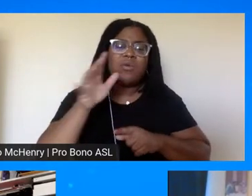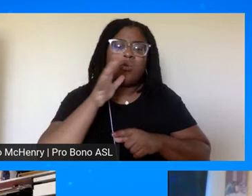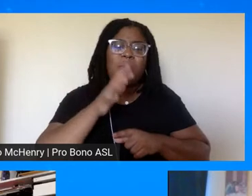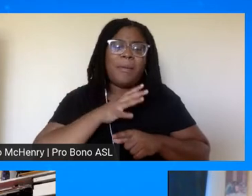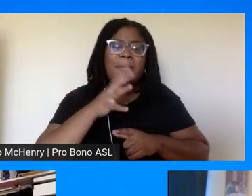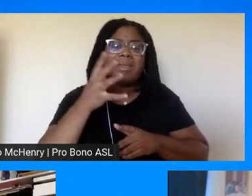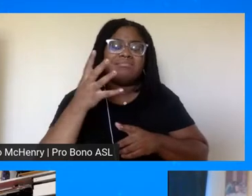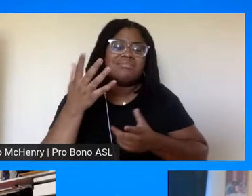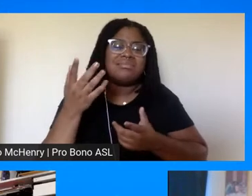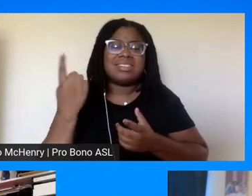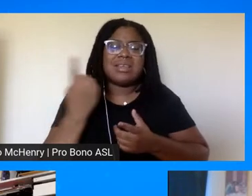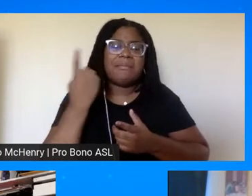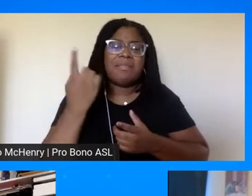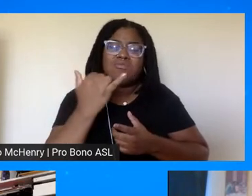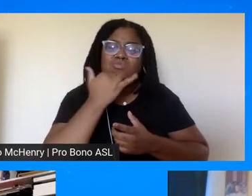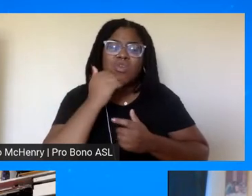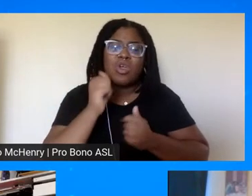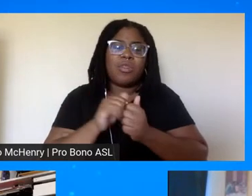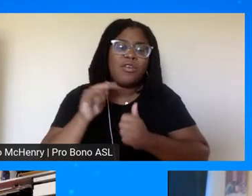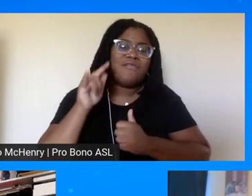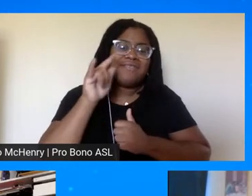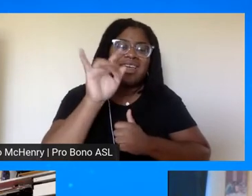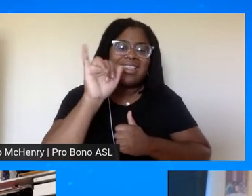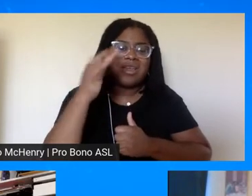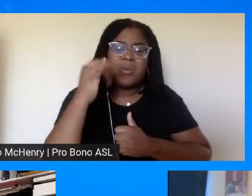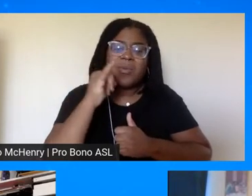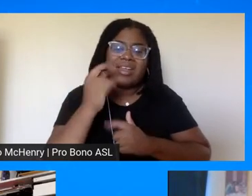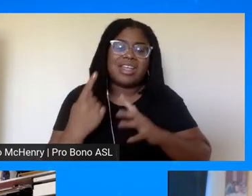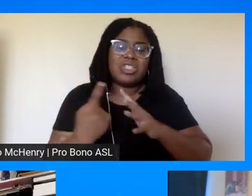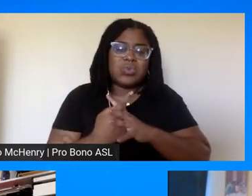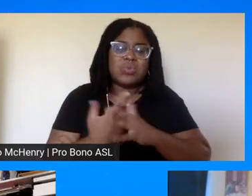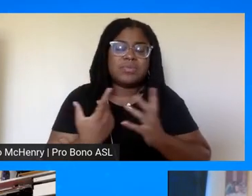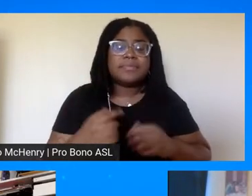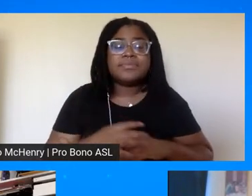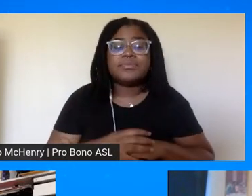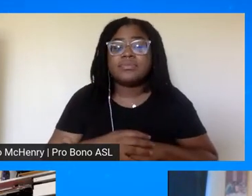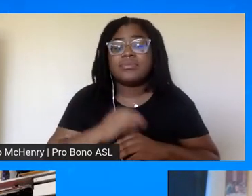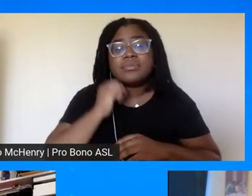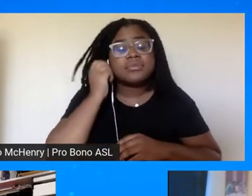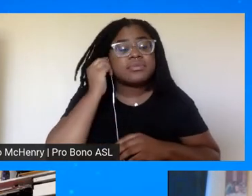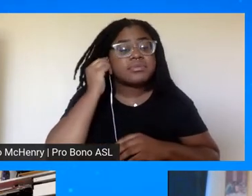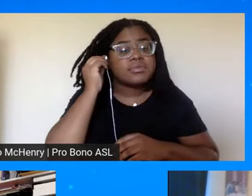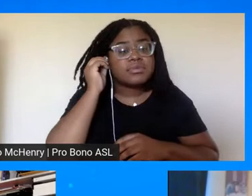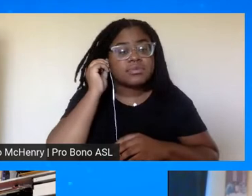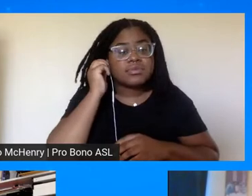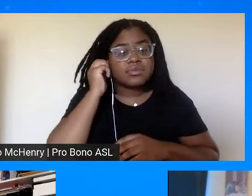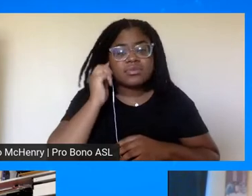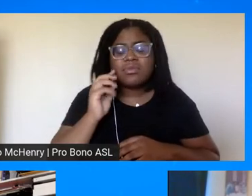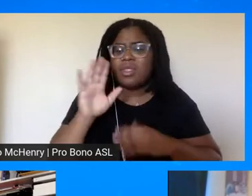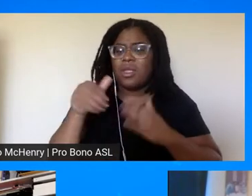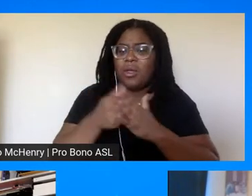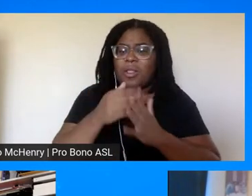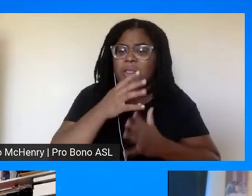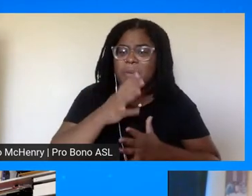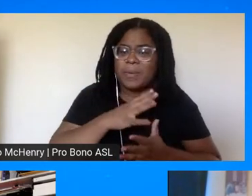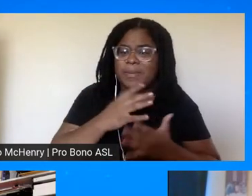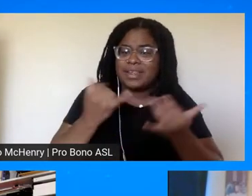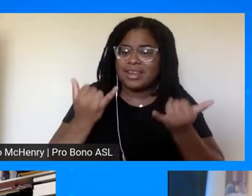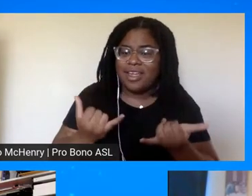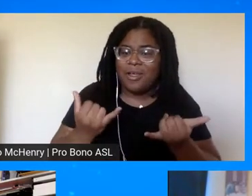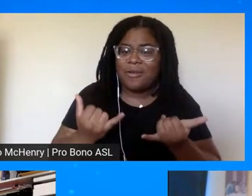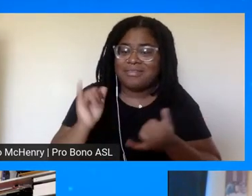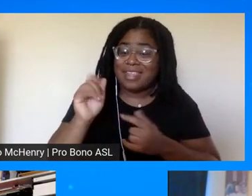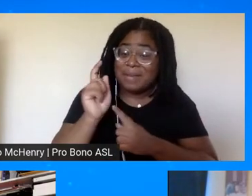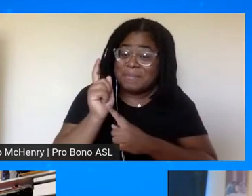yeah and listen but but oh the women now when i think about how uh that